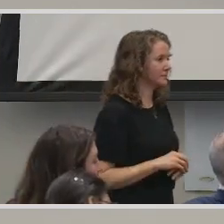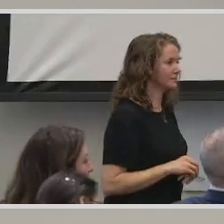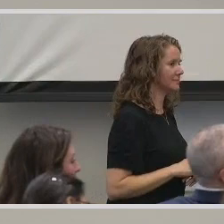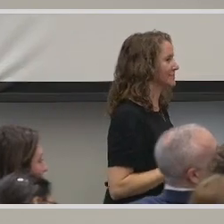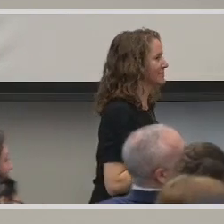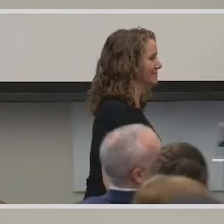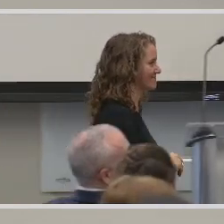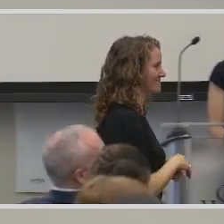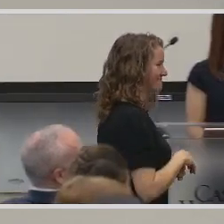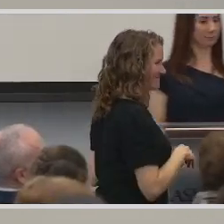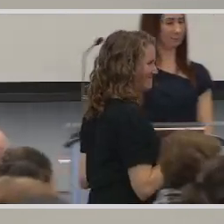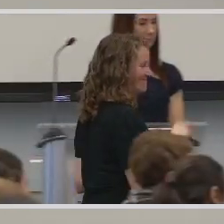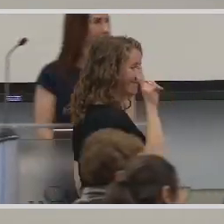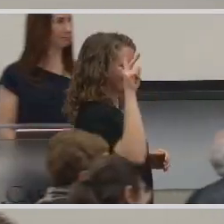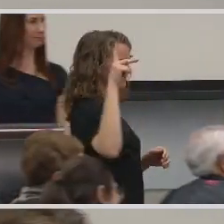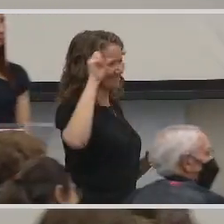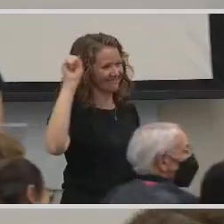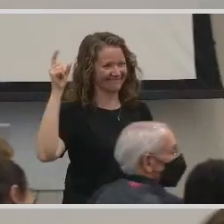Yes, Vice President Solomon.